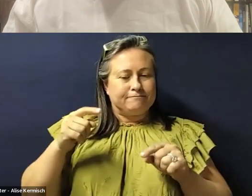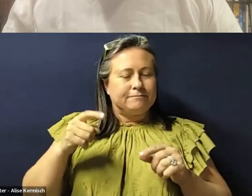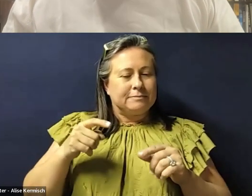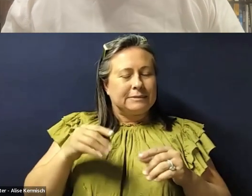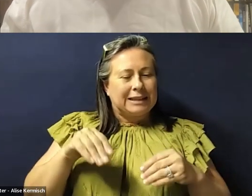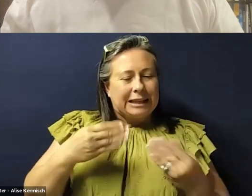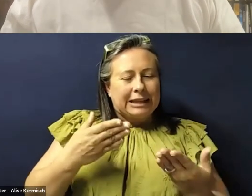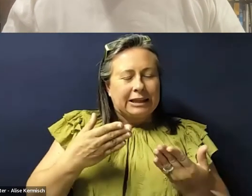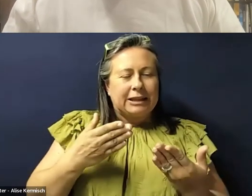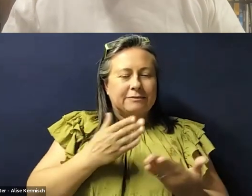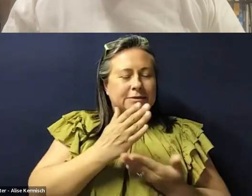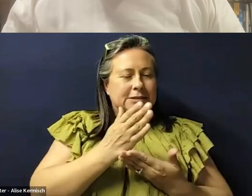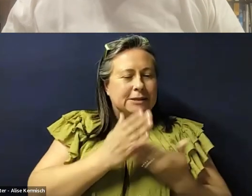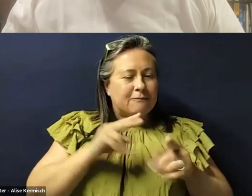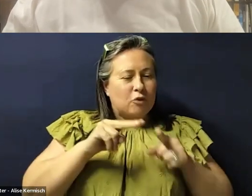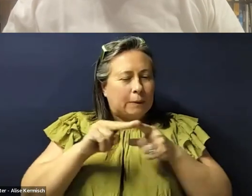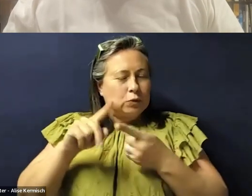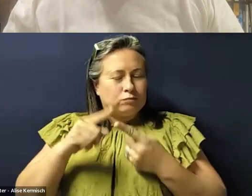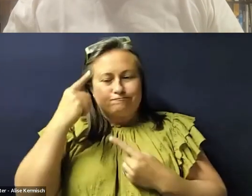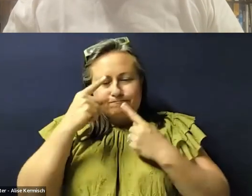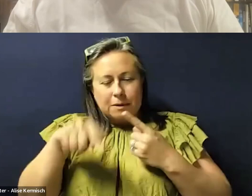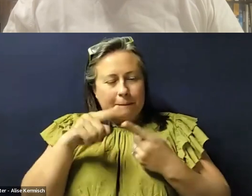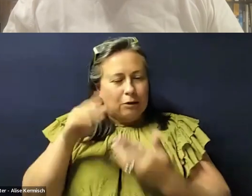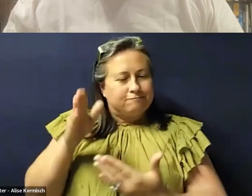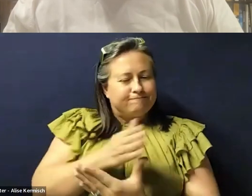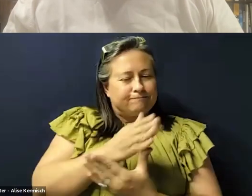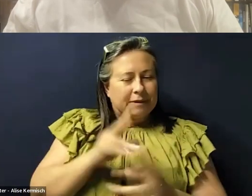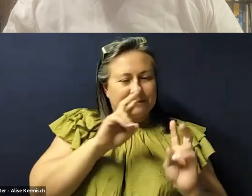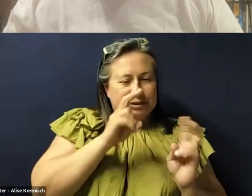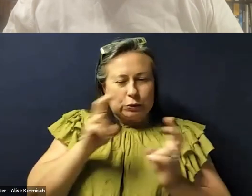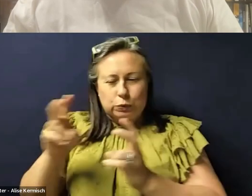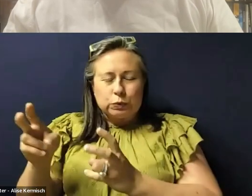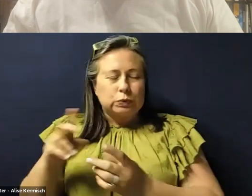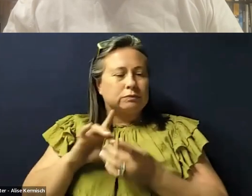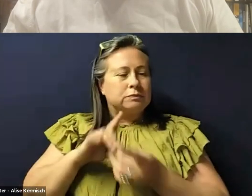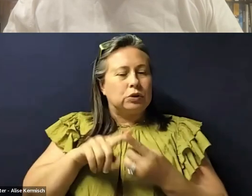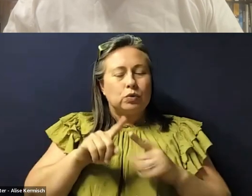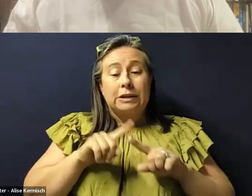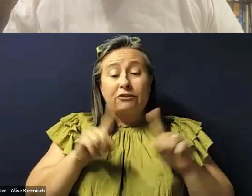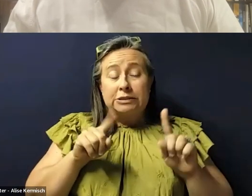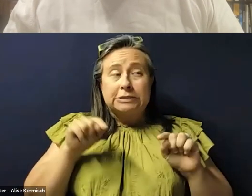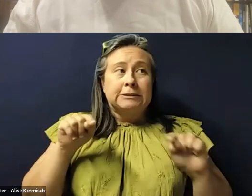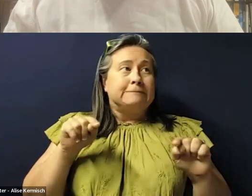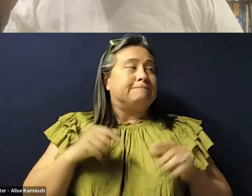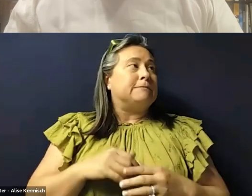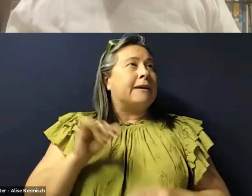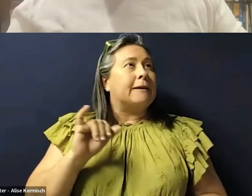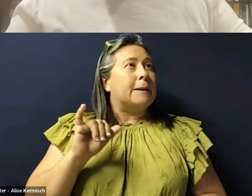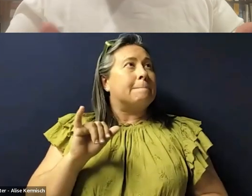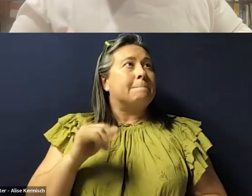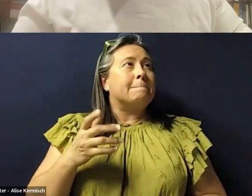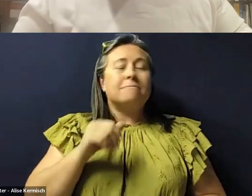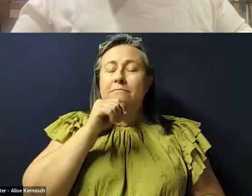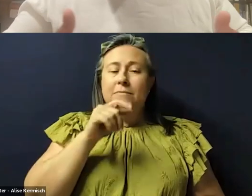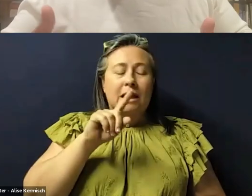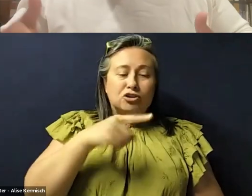a lexicon to think about a whole range of issues when it comes to differences, um, in terms of, um, not just